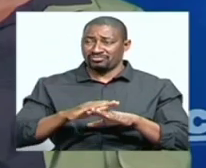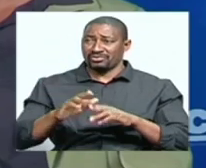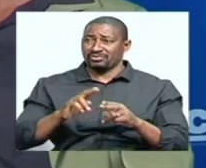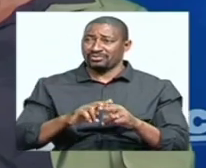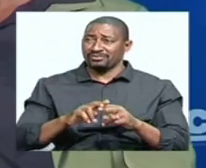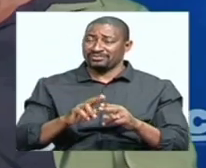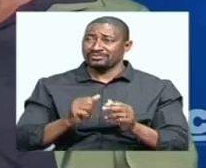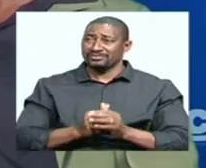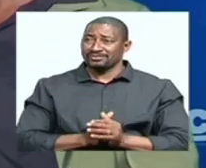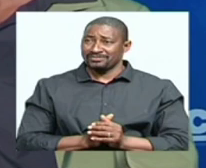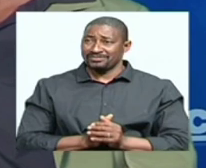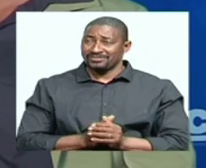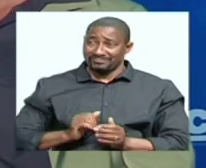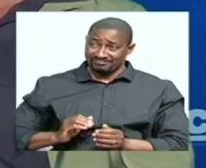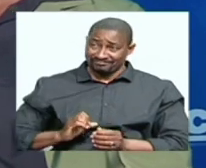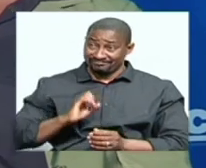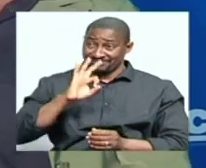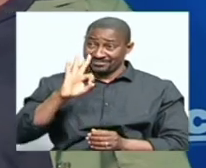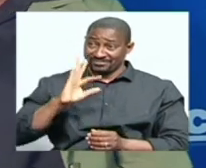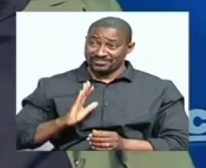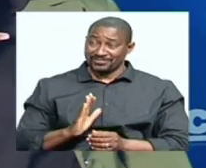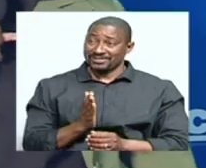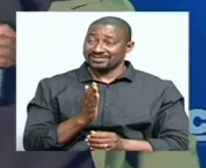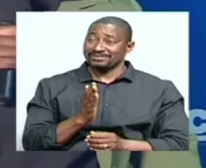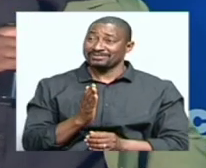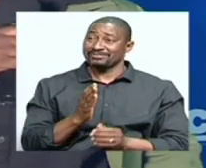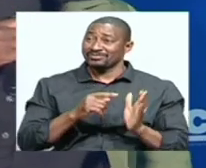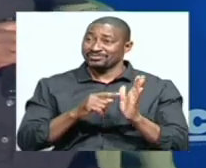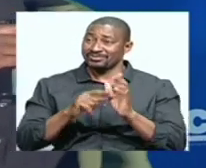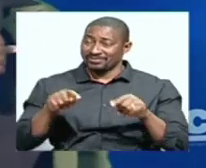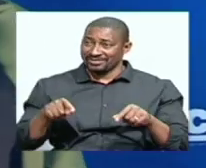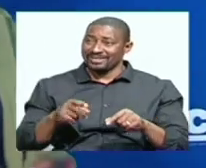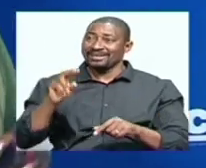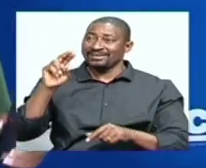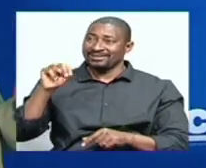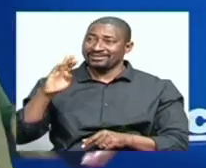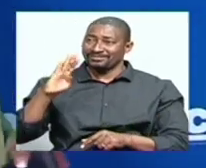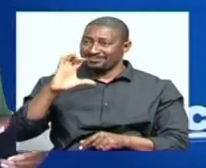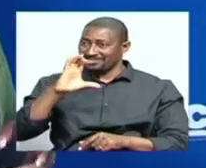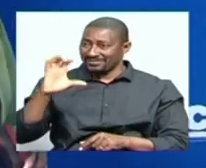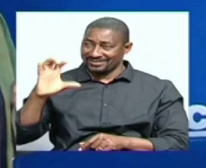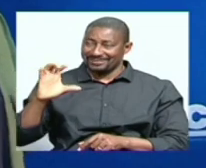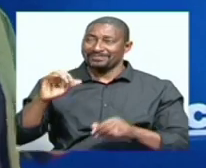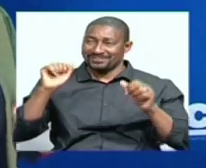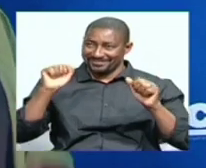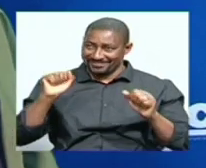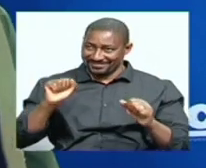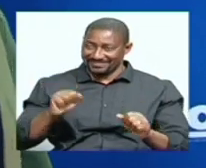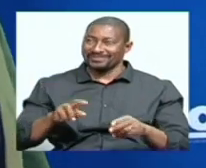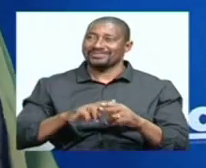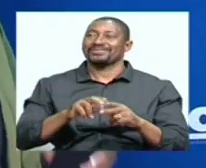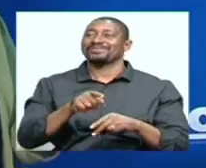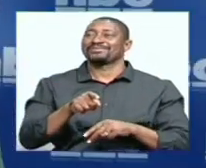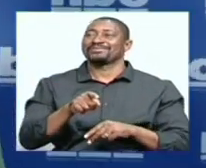lose out and NBC is the place to be. Definitely the NBC is the place to be. Make sure that you download the NBC Plus app